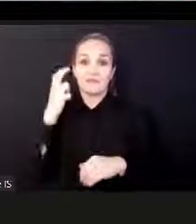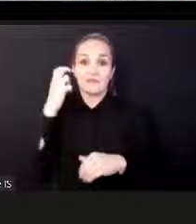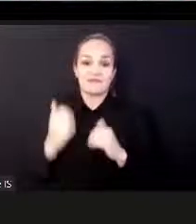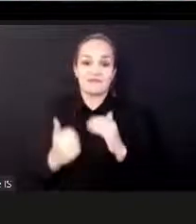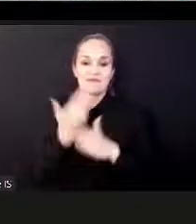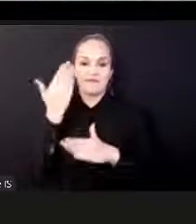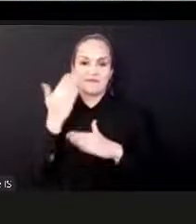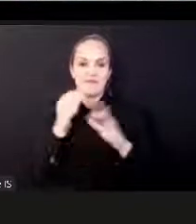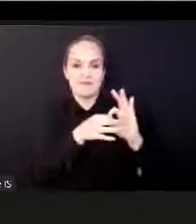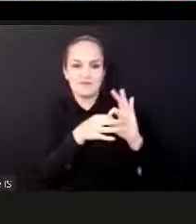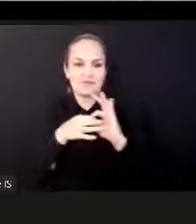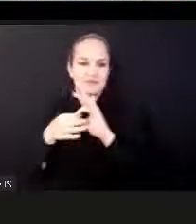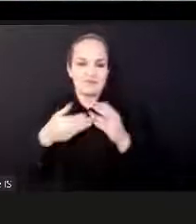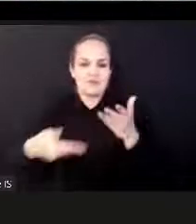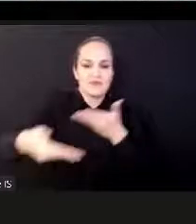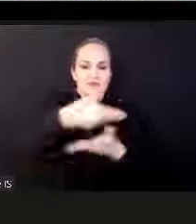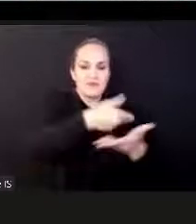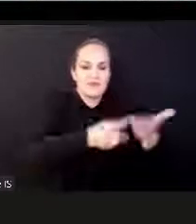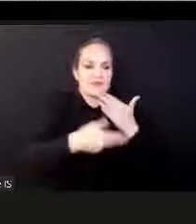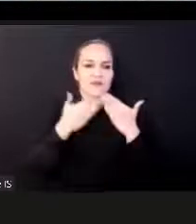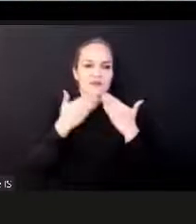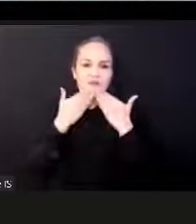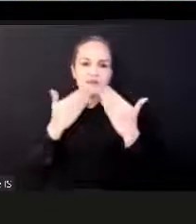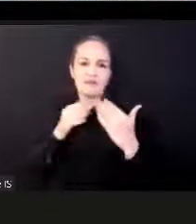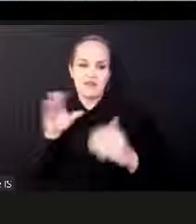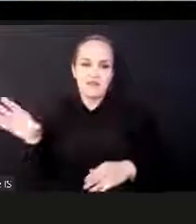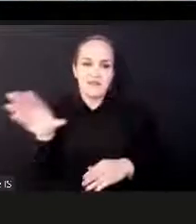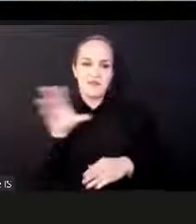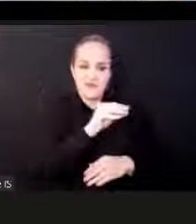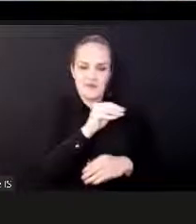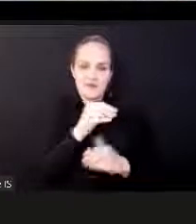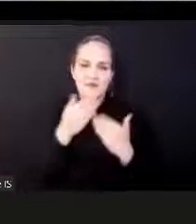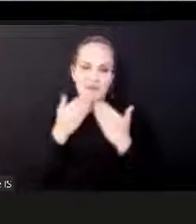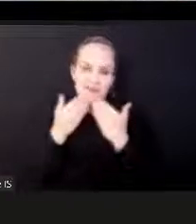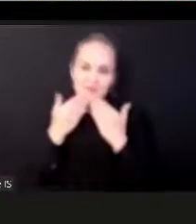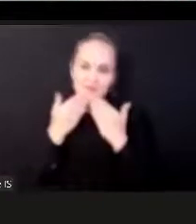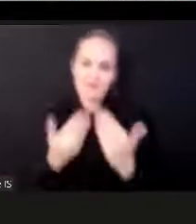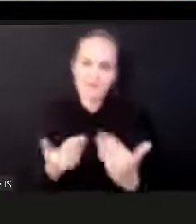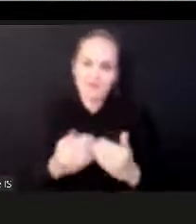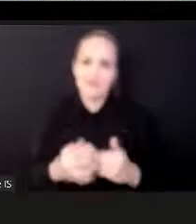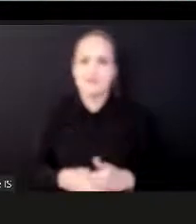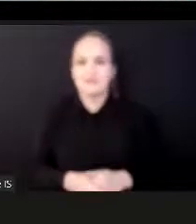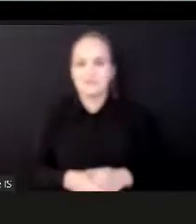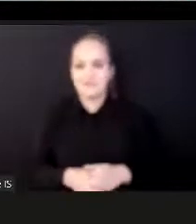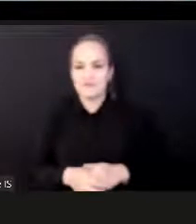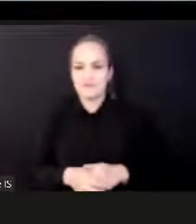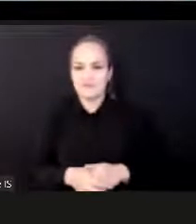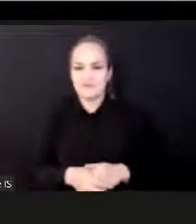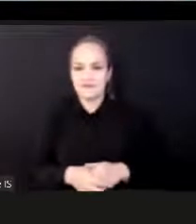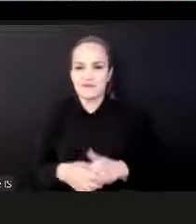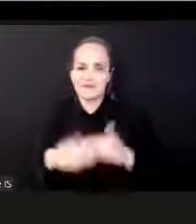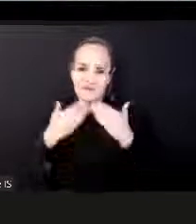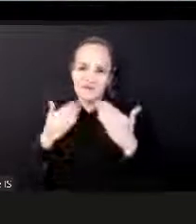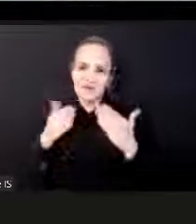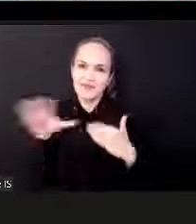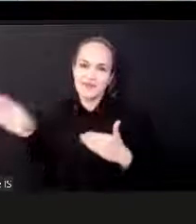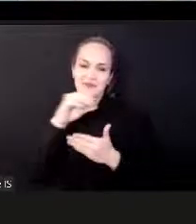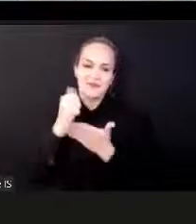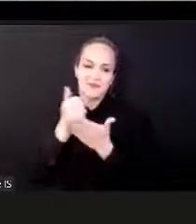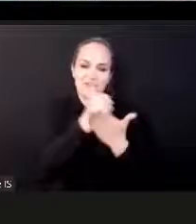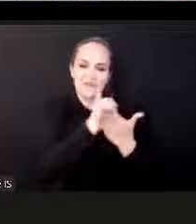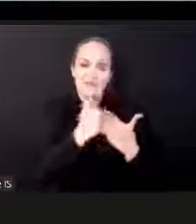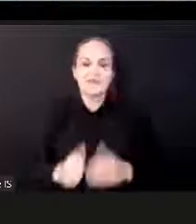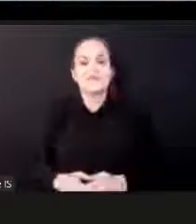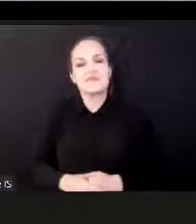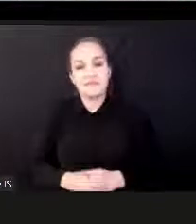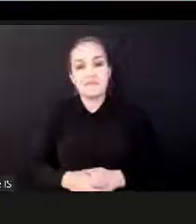panelists and all the participants for this session. Thank you and have a good day. Bye-bye.